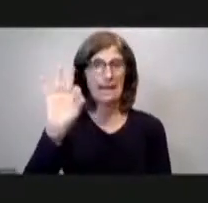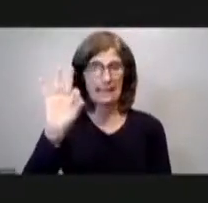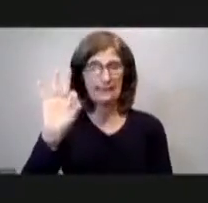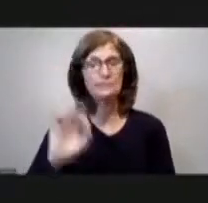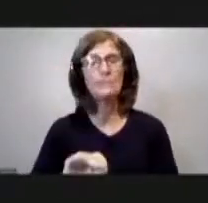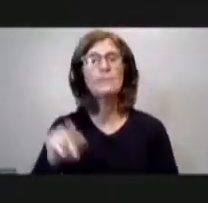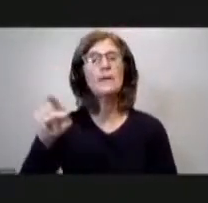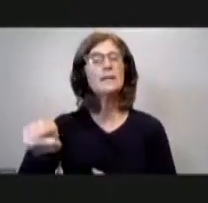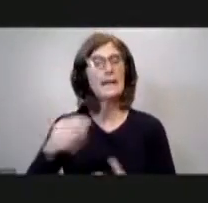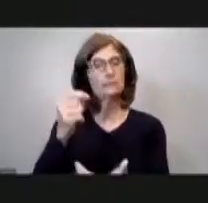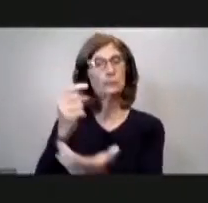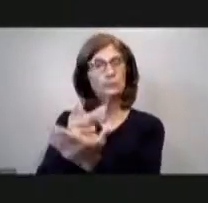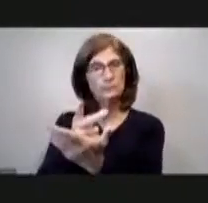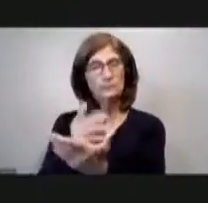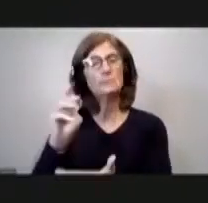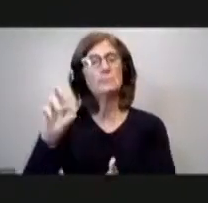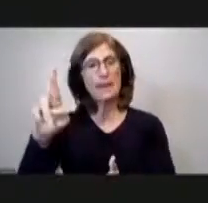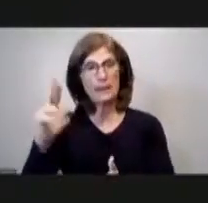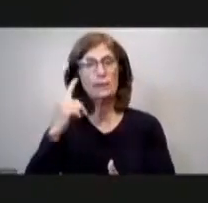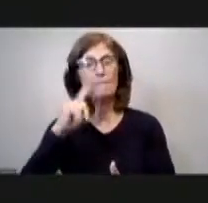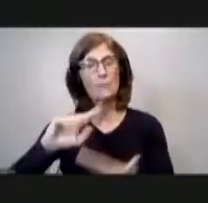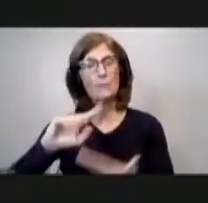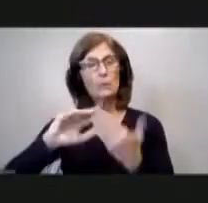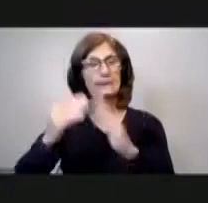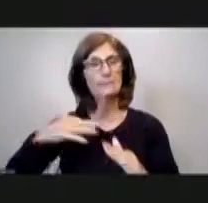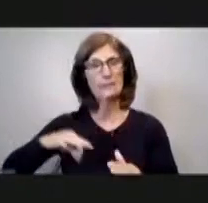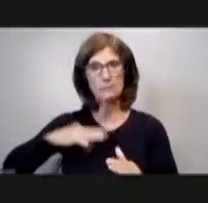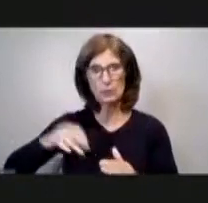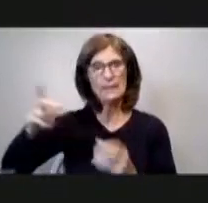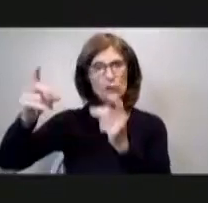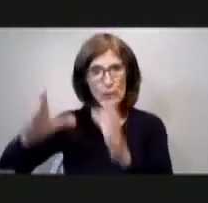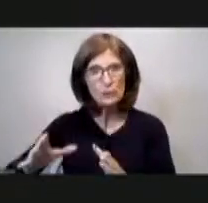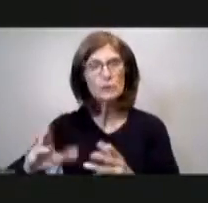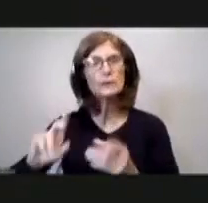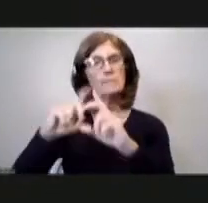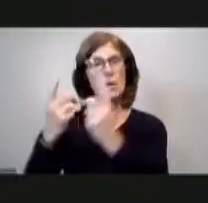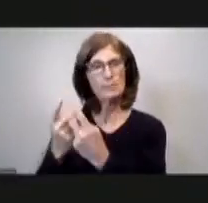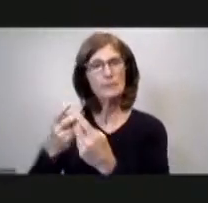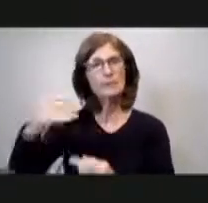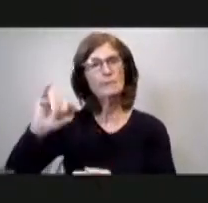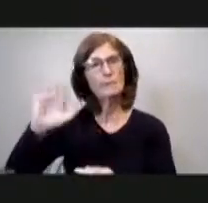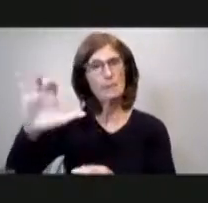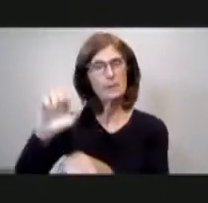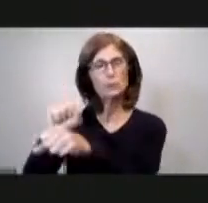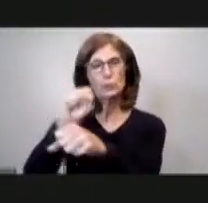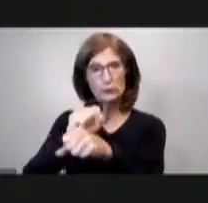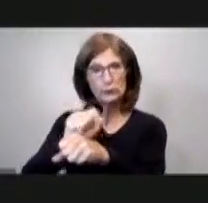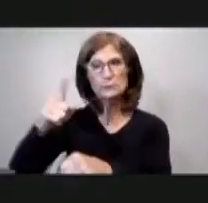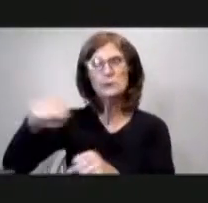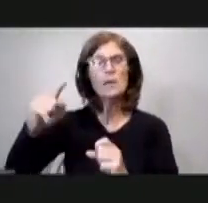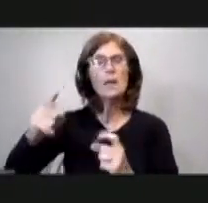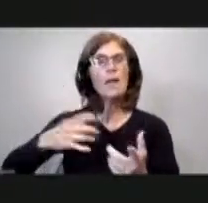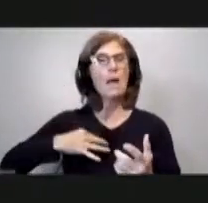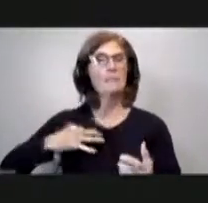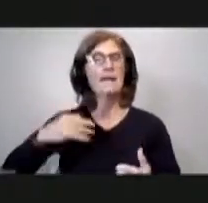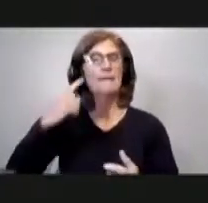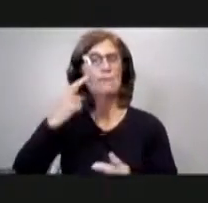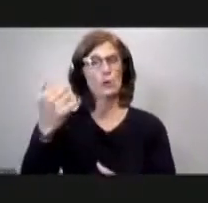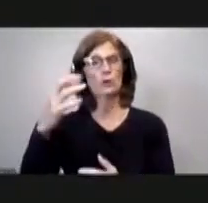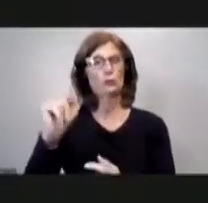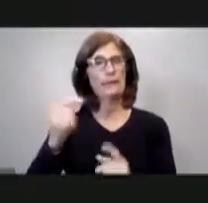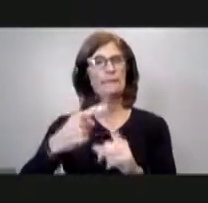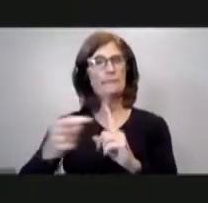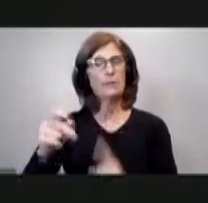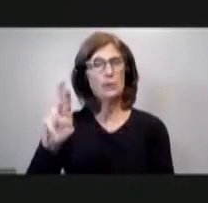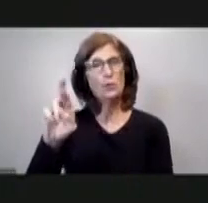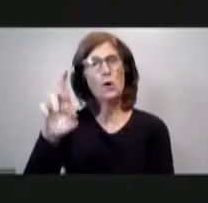authorizing the mayor of the city of pittsburgh and the director of the department of public works to apply for a grant from the redevelopment authority